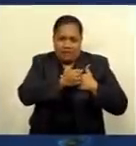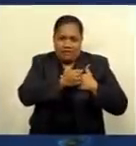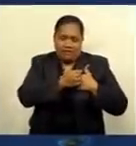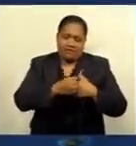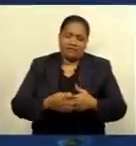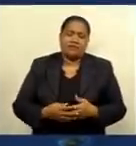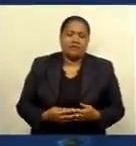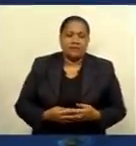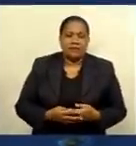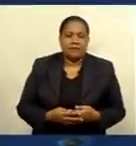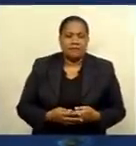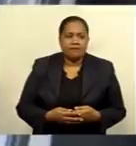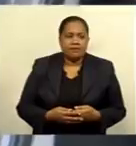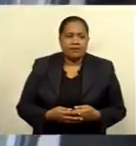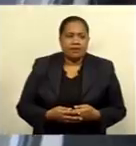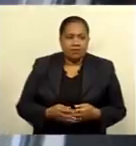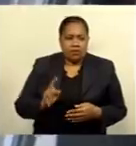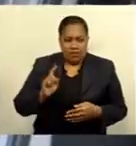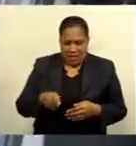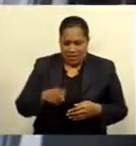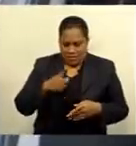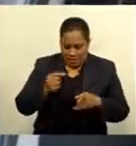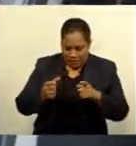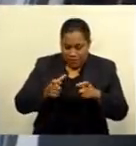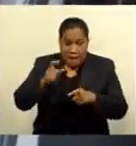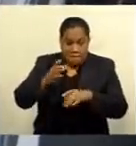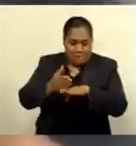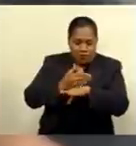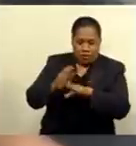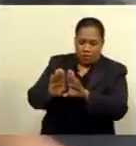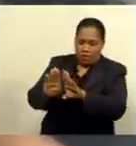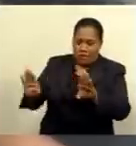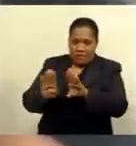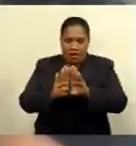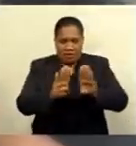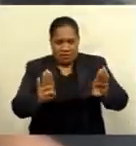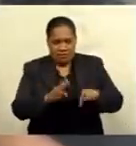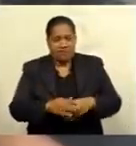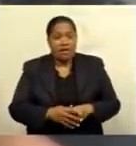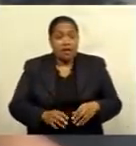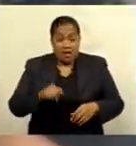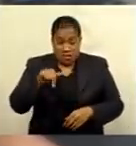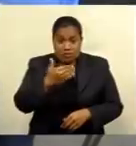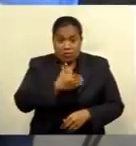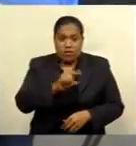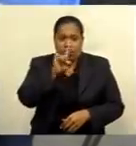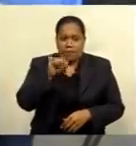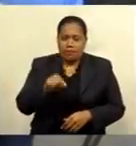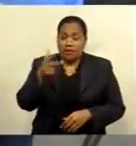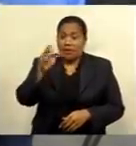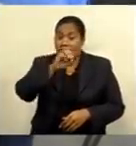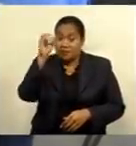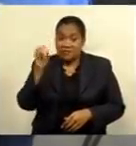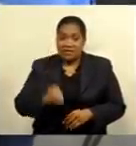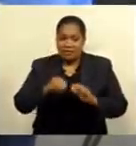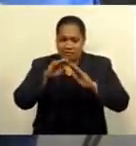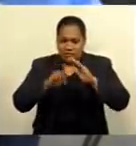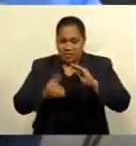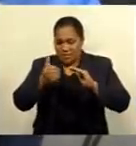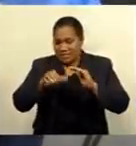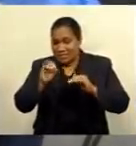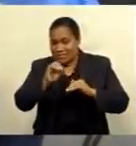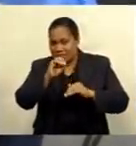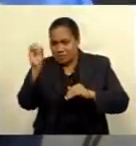before we open up. As of this morning, the full vaccination rate was 1.8% below the 60% required